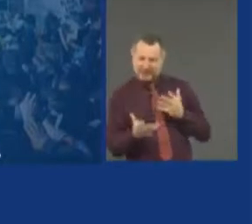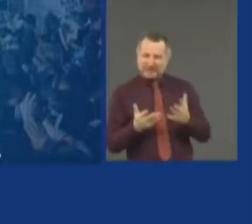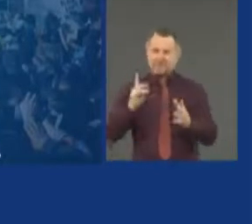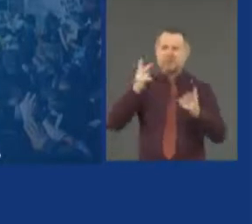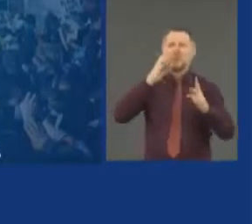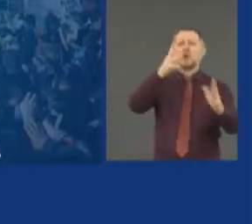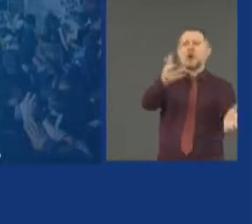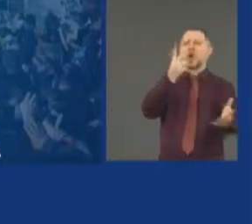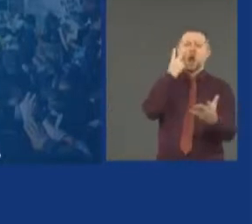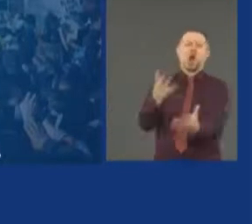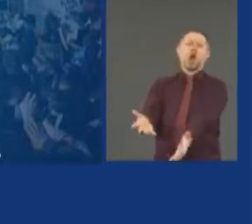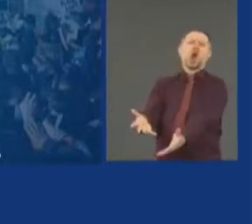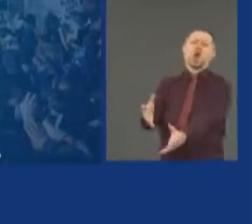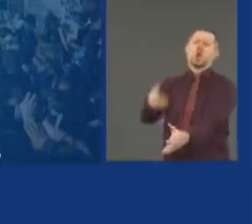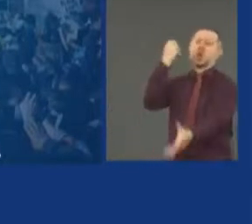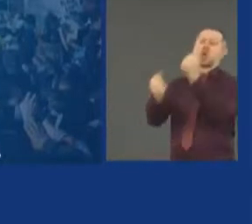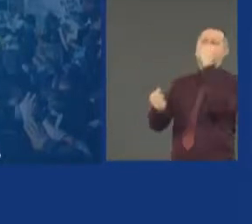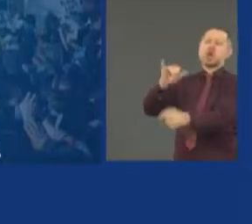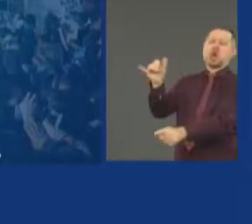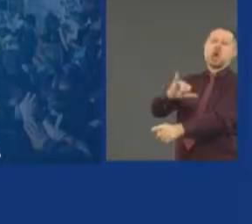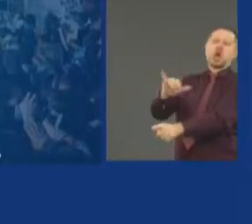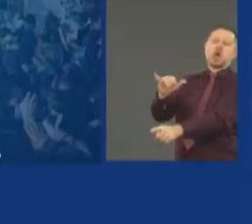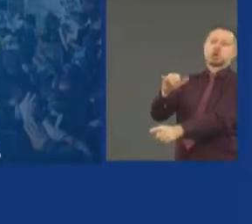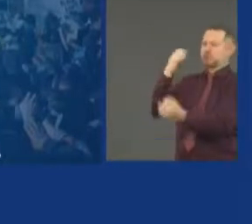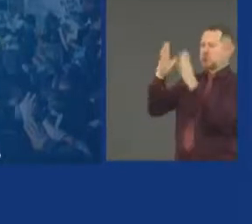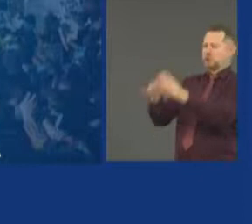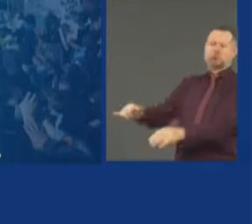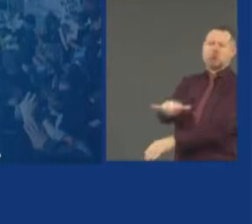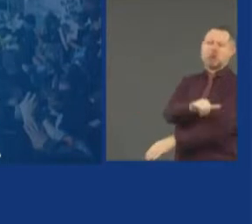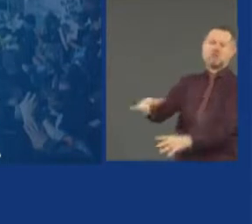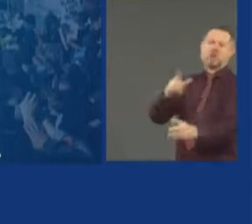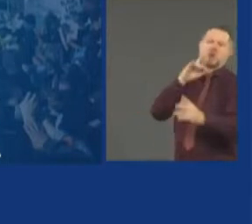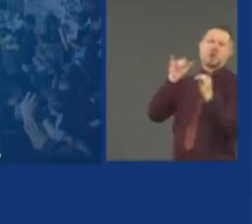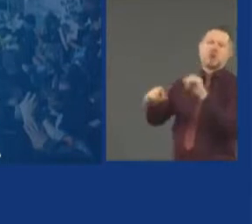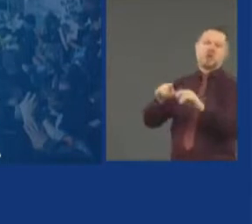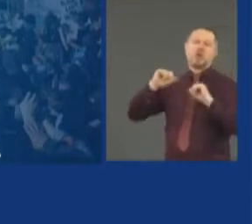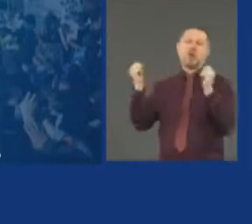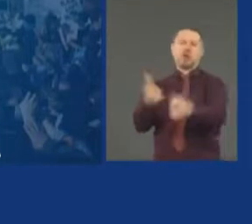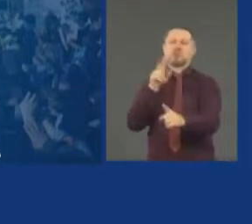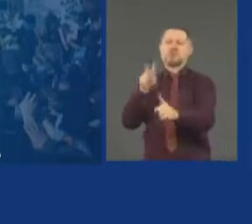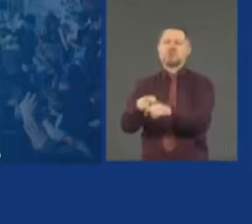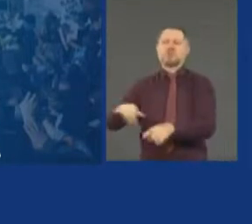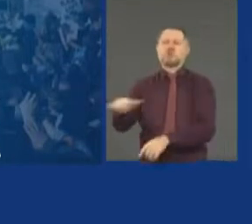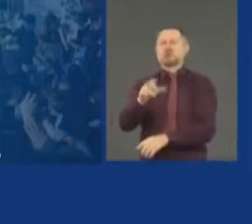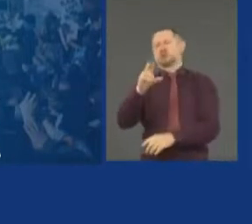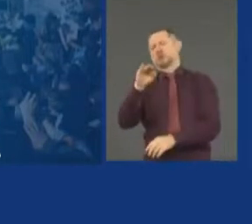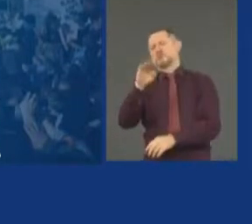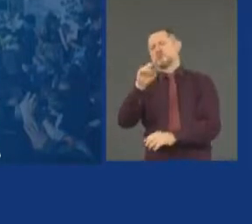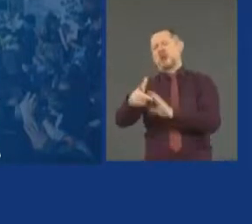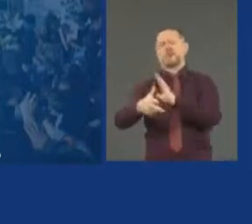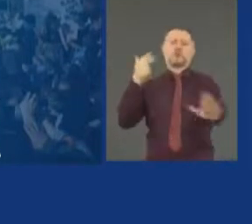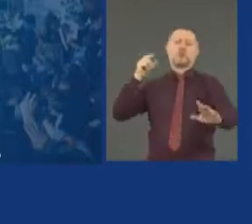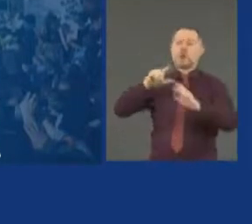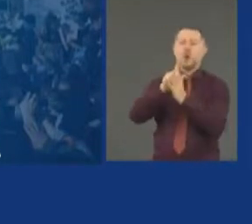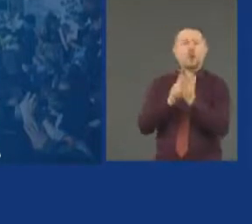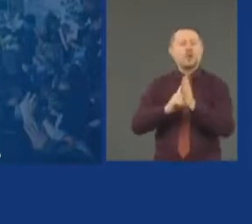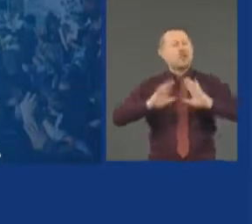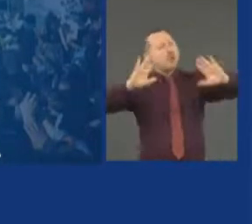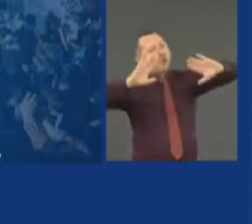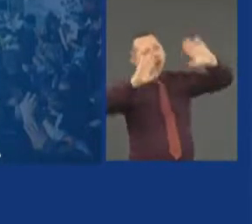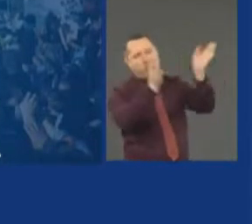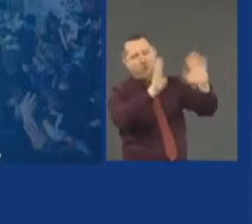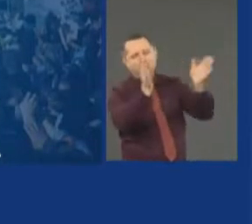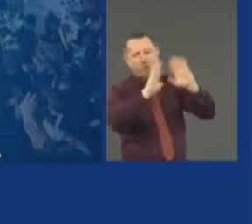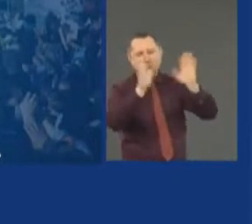protesters. They're one. They're all criminals. No, they're not. No, they're not. It's